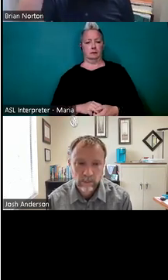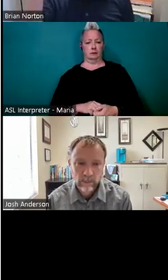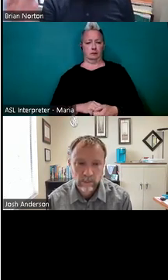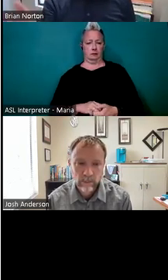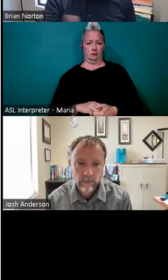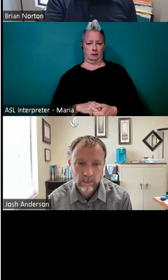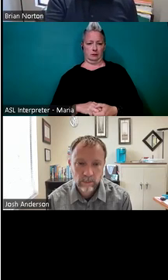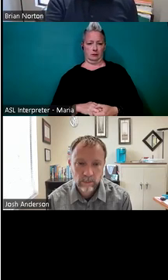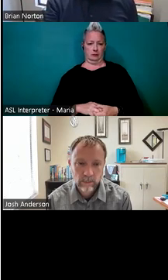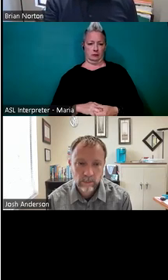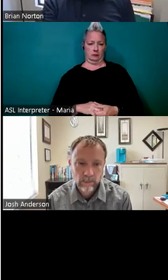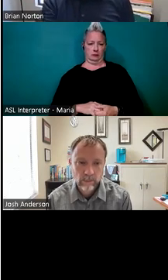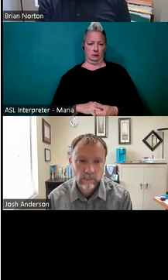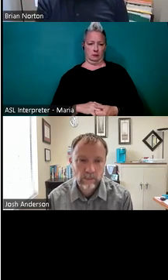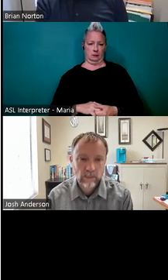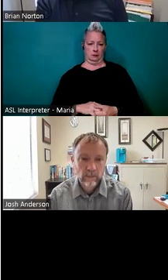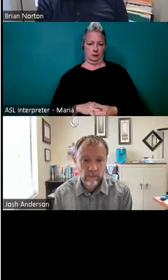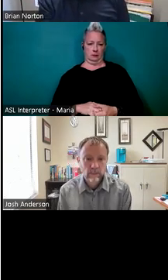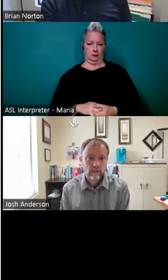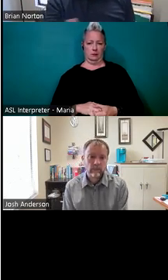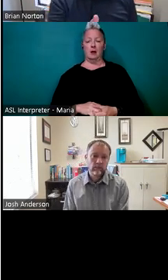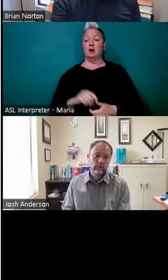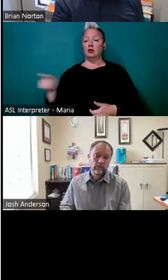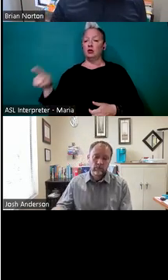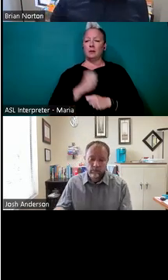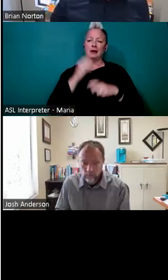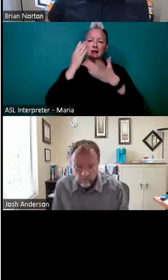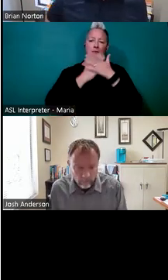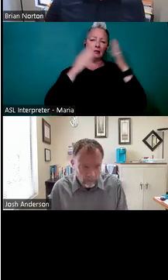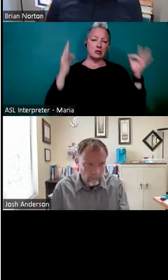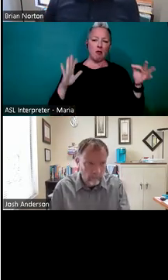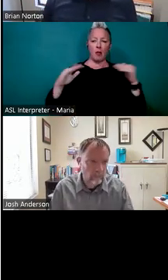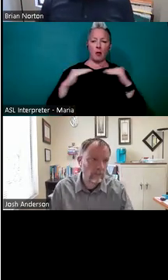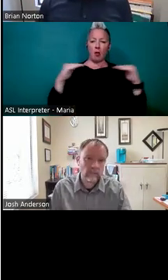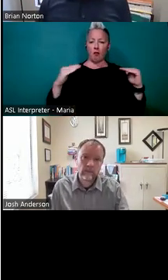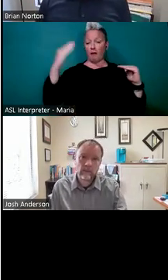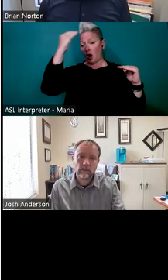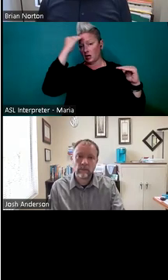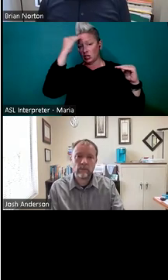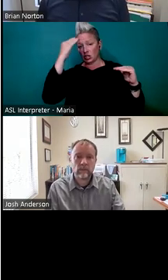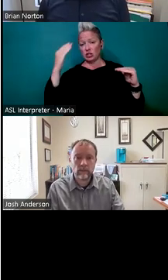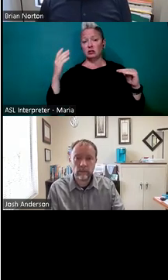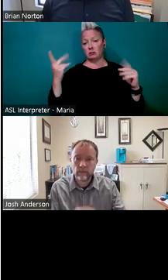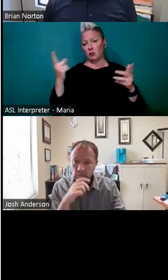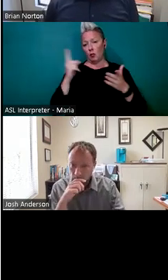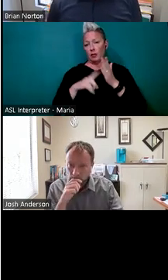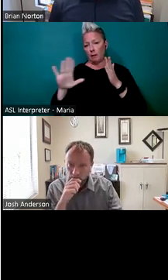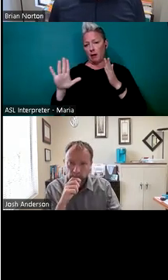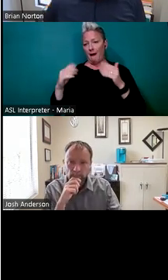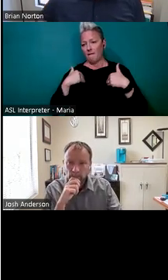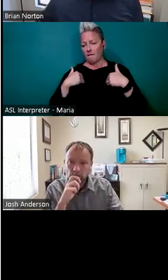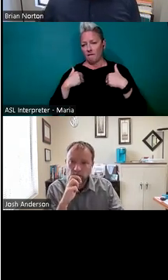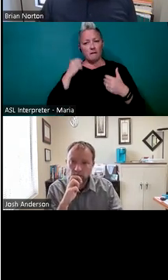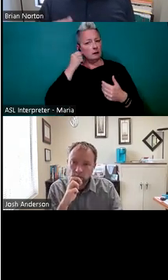as far as the level of cognitive cognition and other kinds of things that that person may encounter based on their disability.